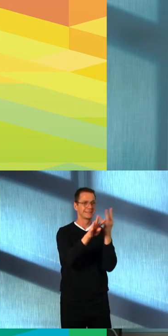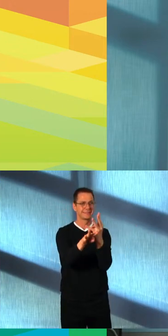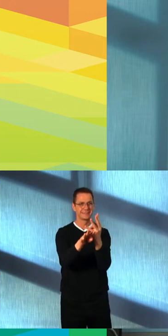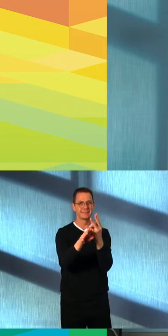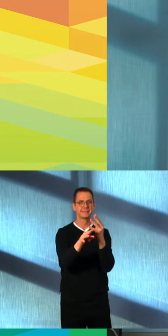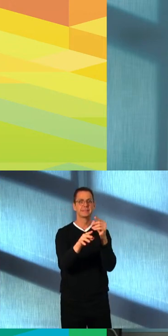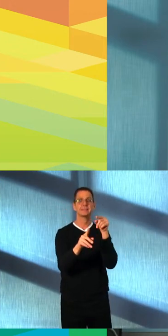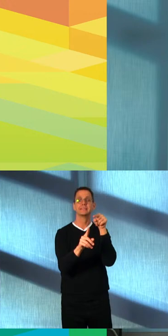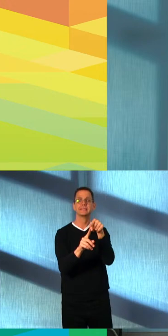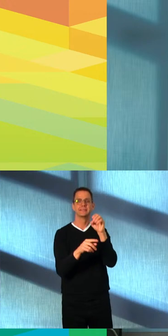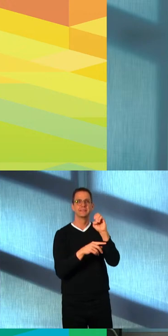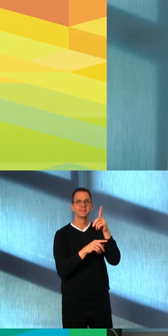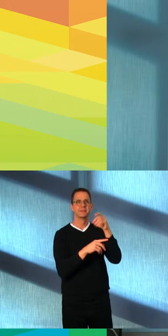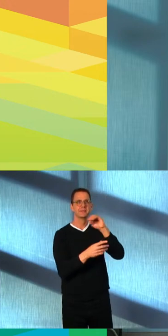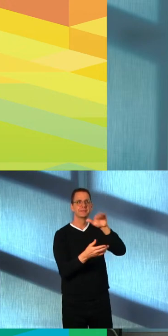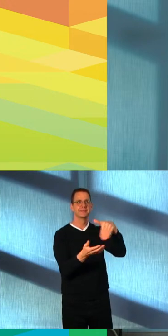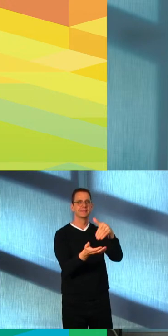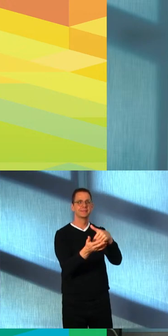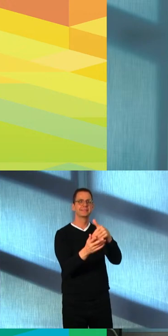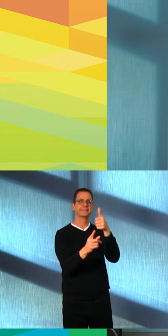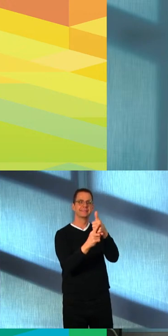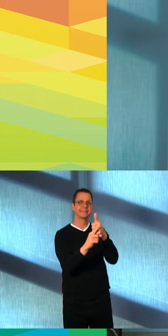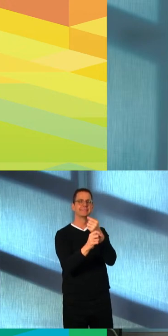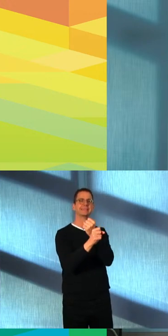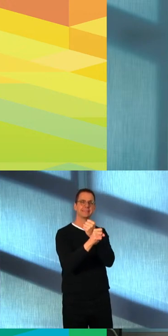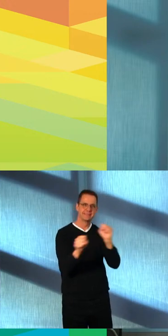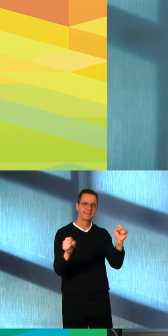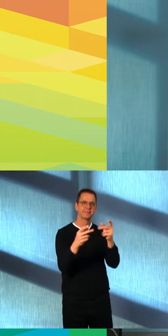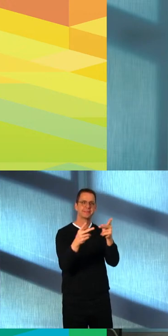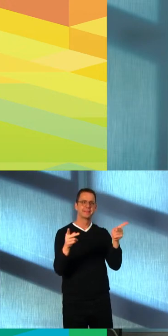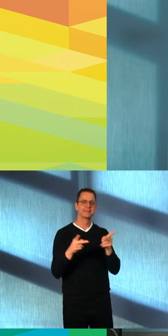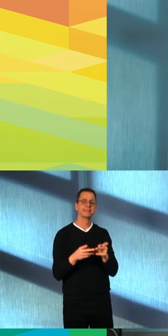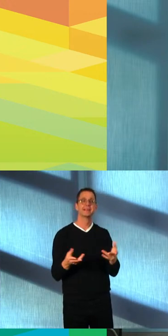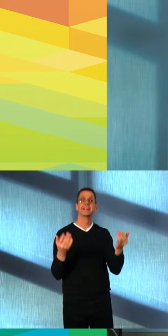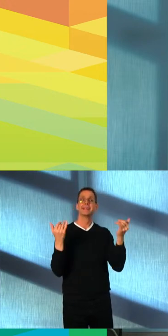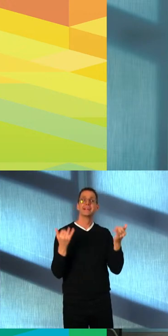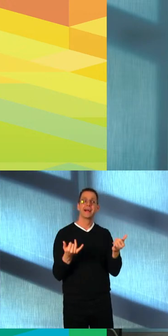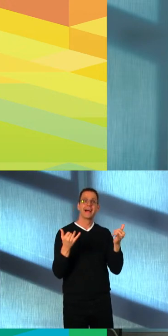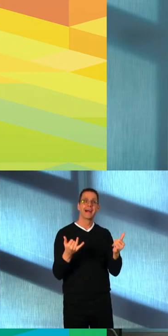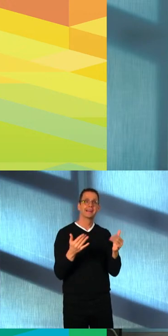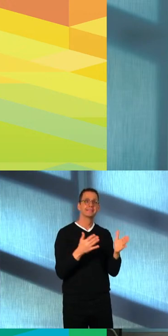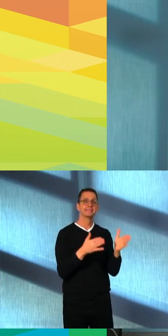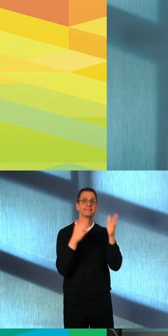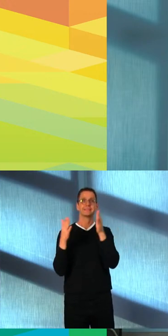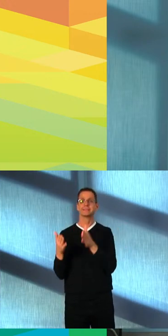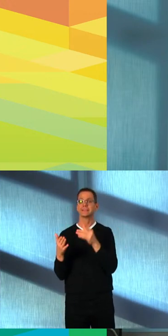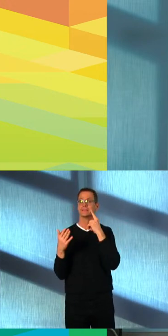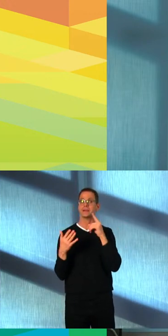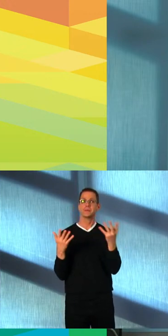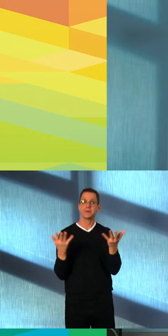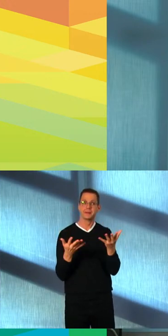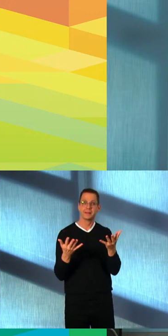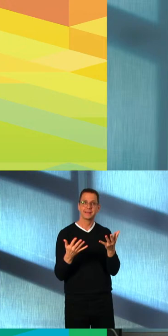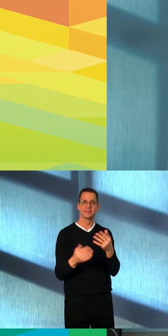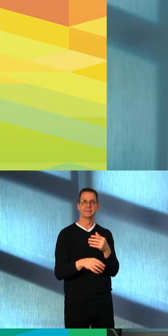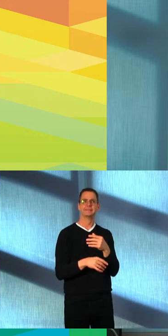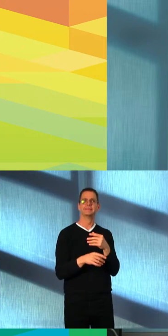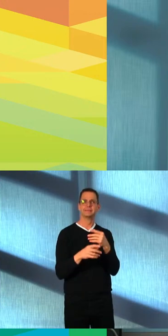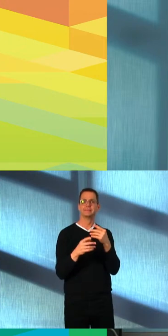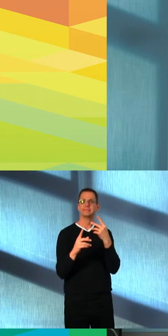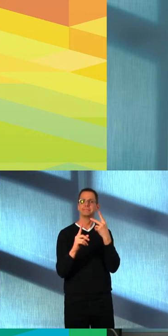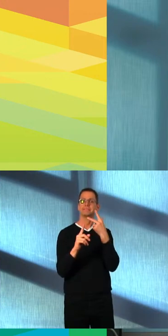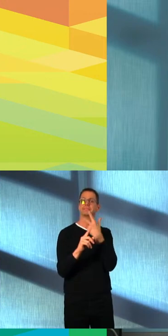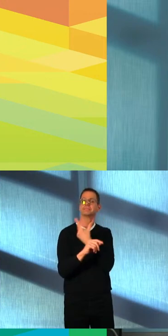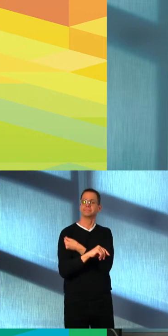COVID for many Edmontonians. Now, as we maintain our vigilance for ourselves, for our loved ones, for our friends, and for